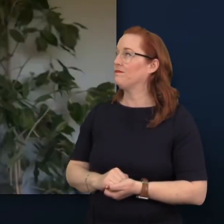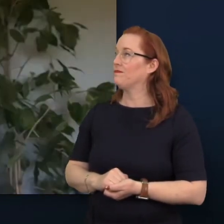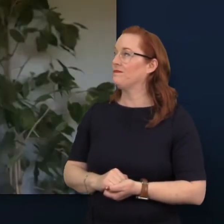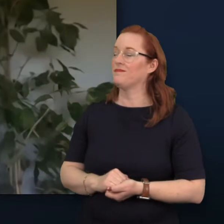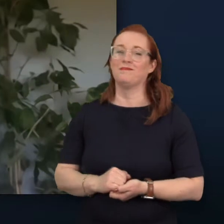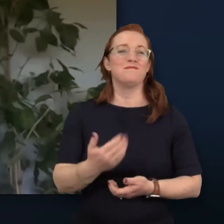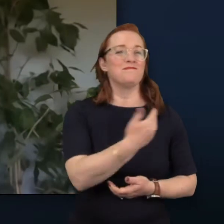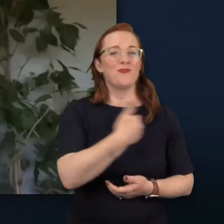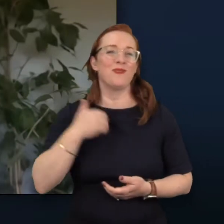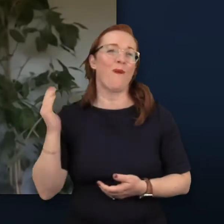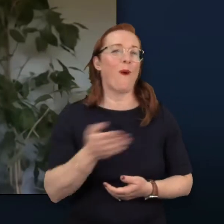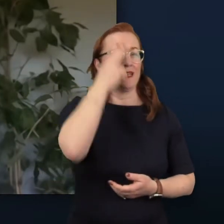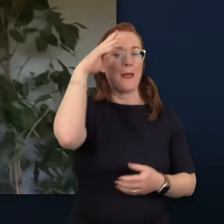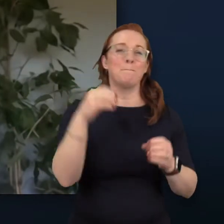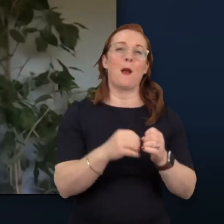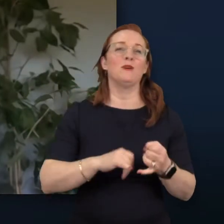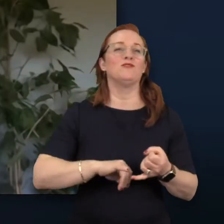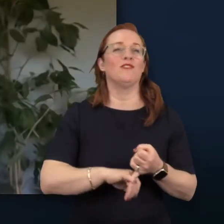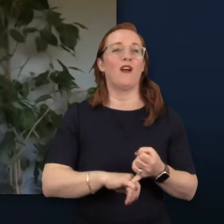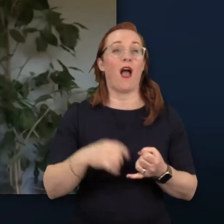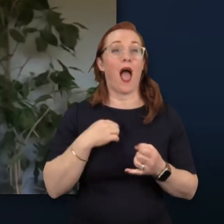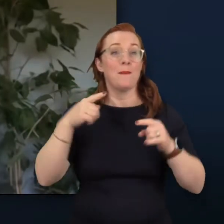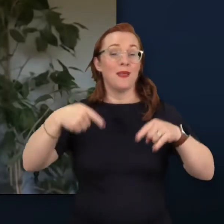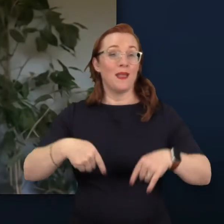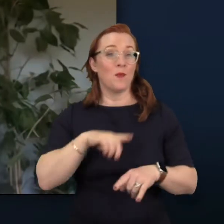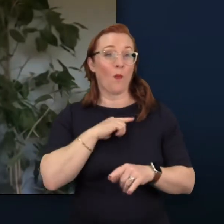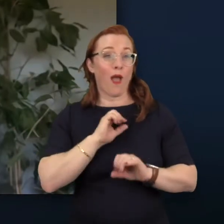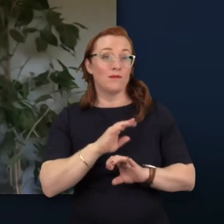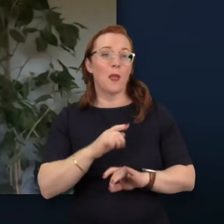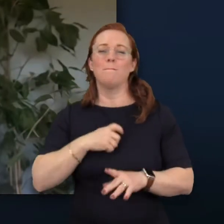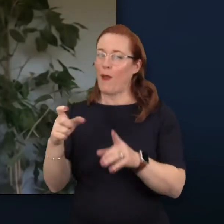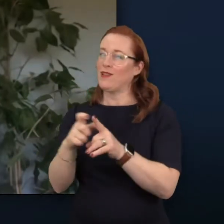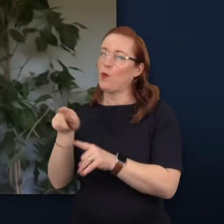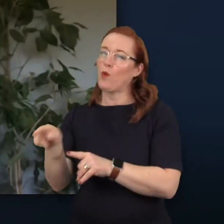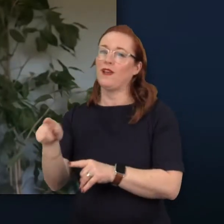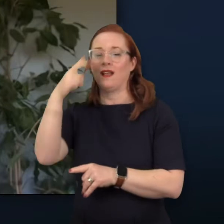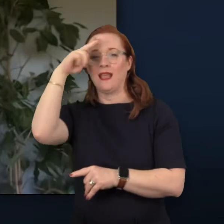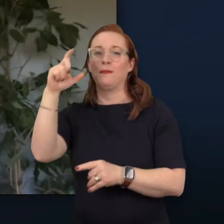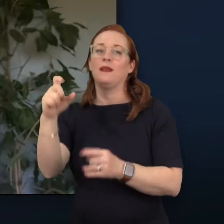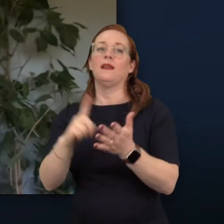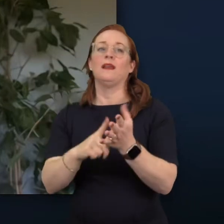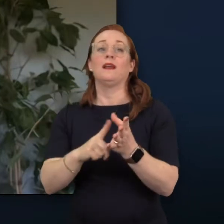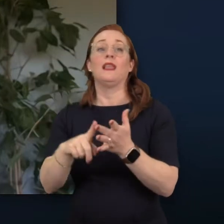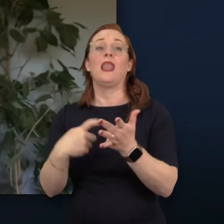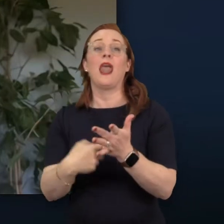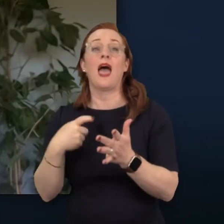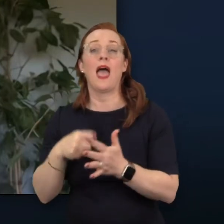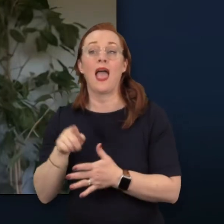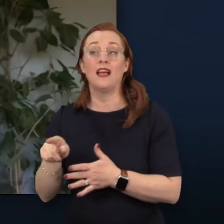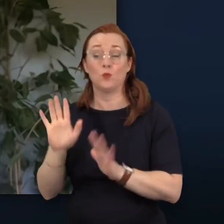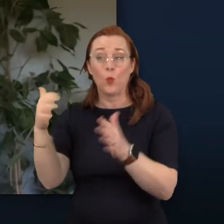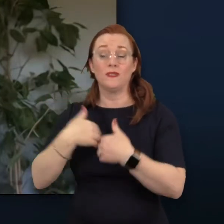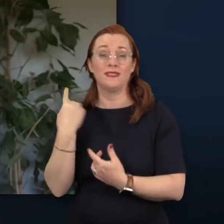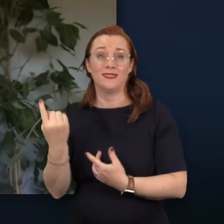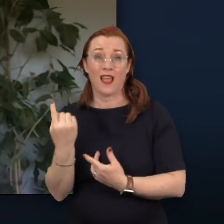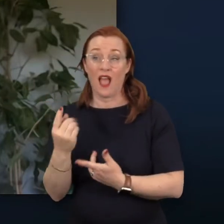Good morning everyone, my name is Barbara Schoenbacher and I'm here today because of my daughter Claire. She is autistic and she